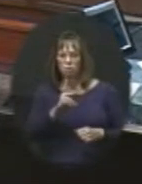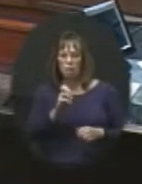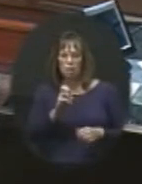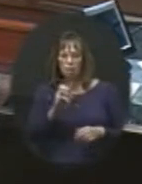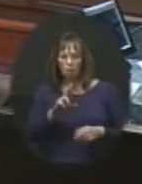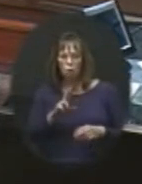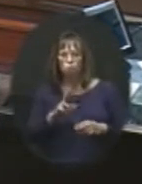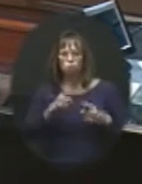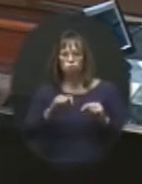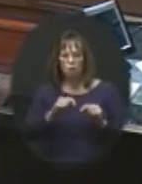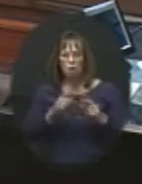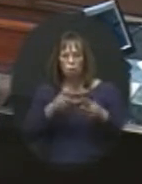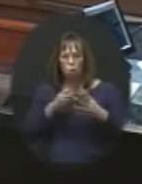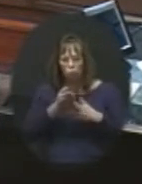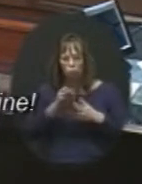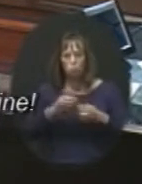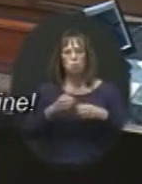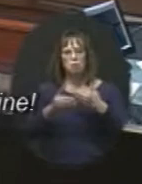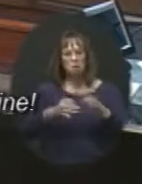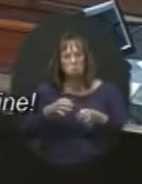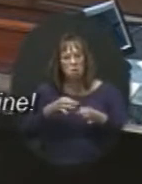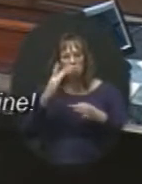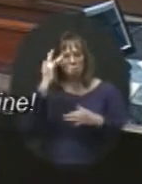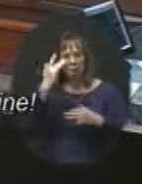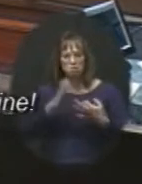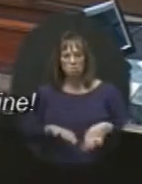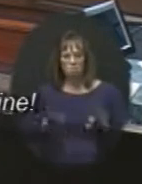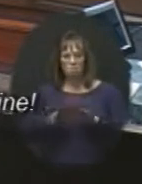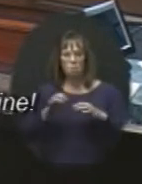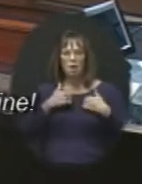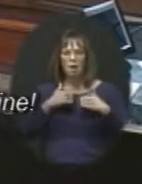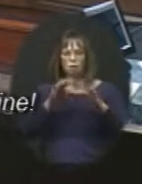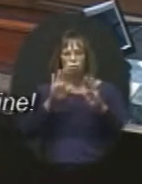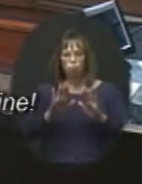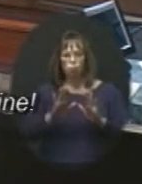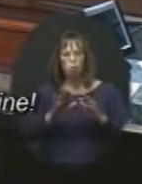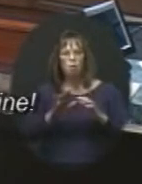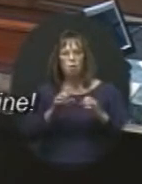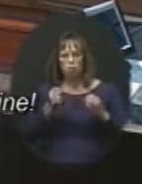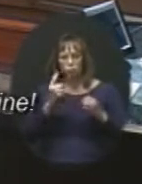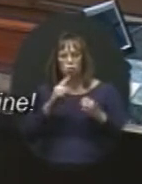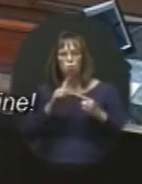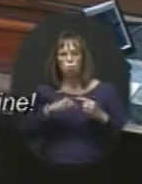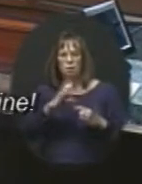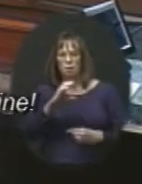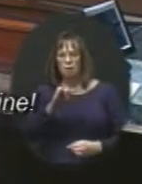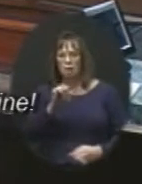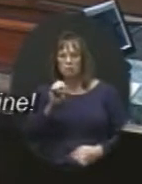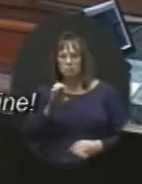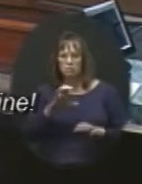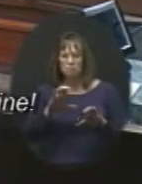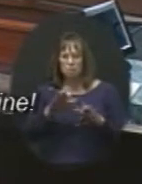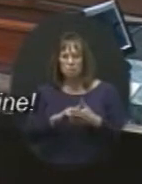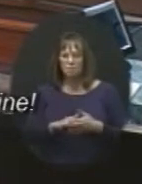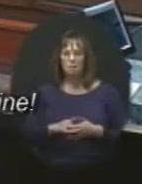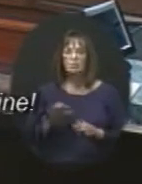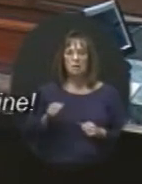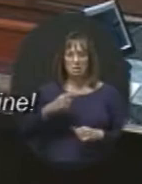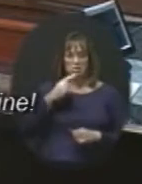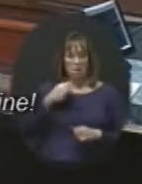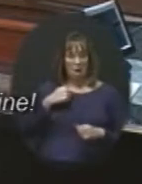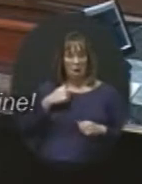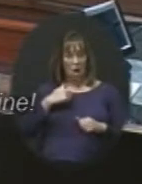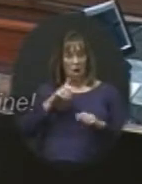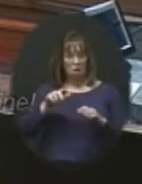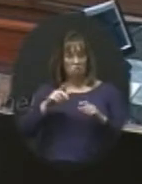walk through these pieces and explain why it's important. And we've had a great reception to when Cassie goes out and does that. I can say I stood